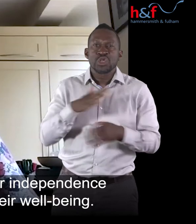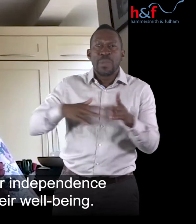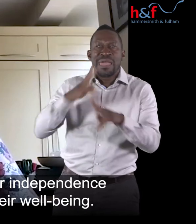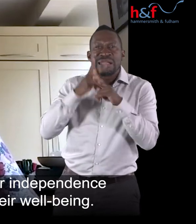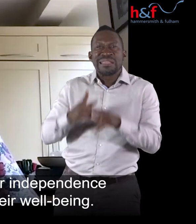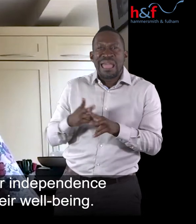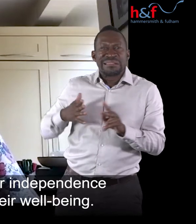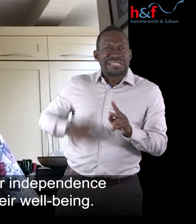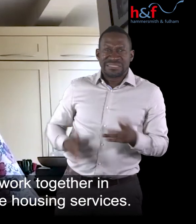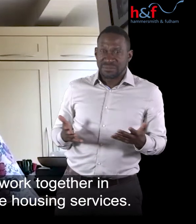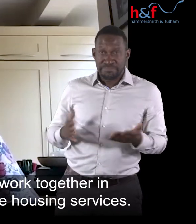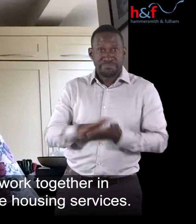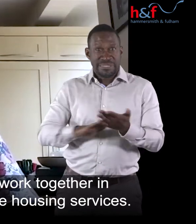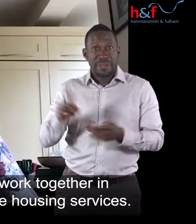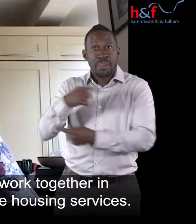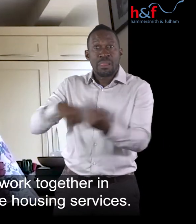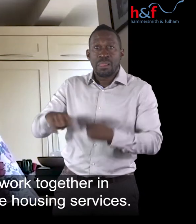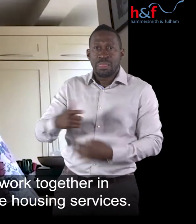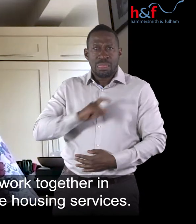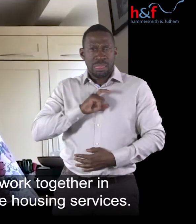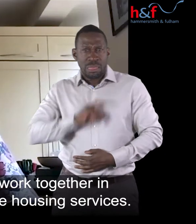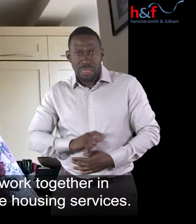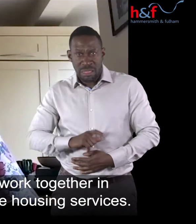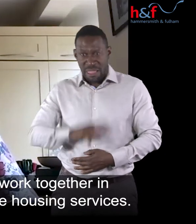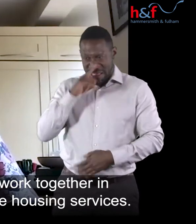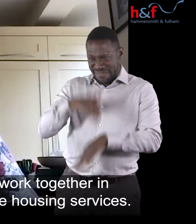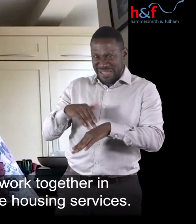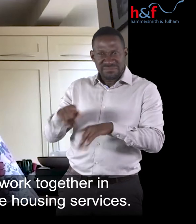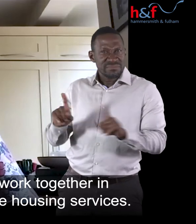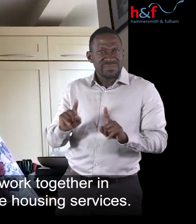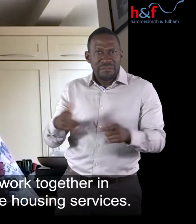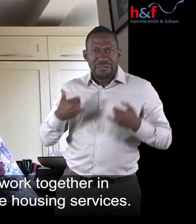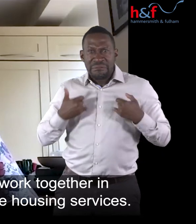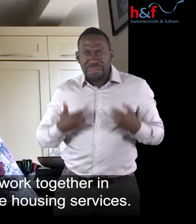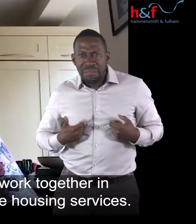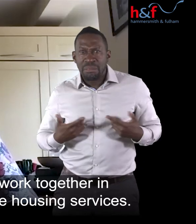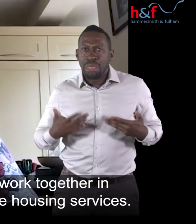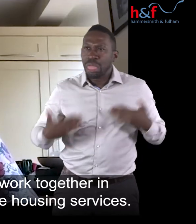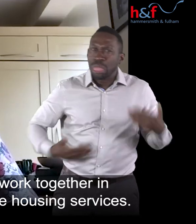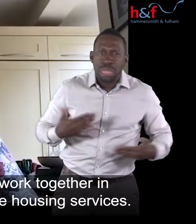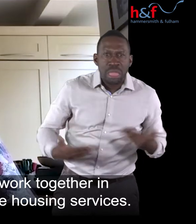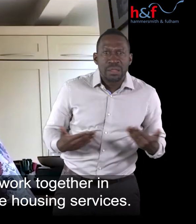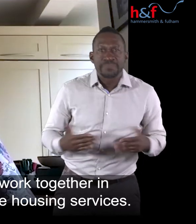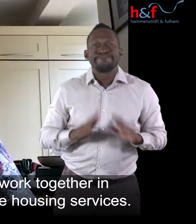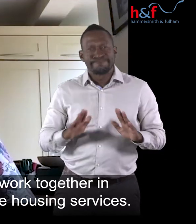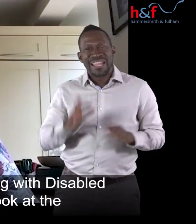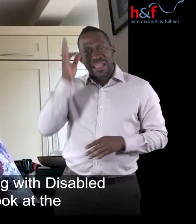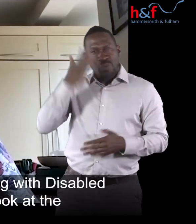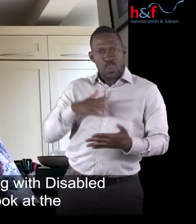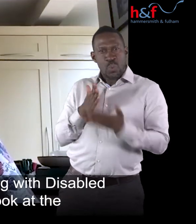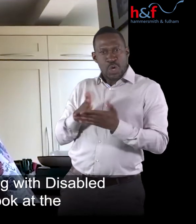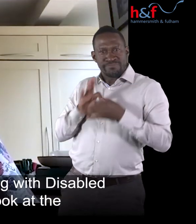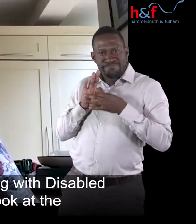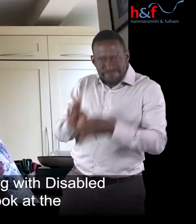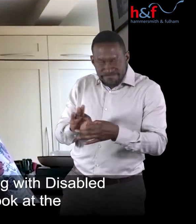well-being. The Council wants to work together in different ways to improve housing housing services. For